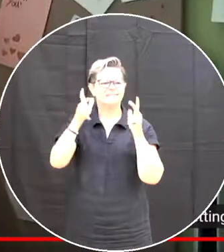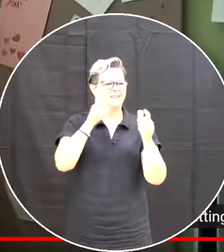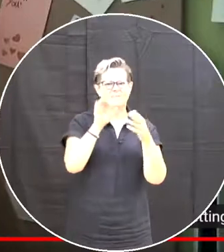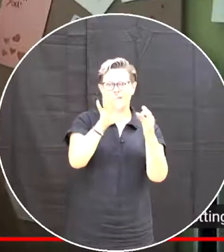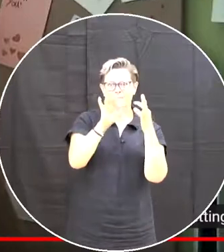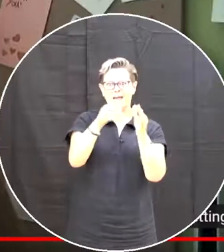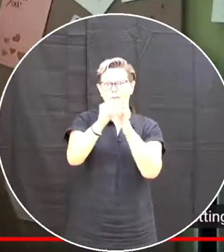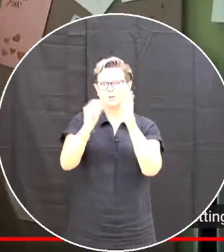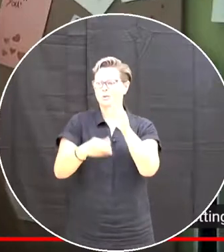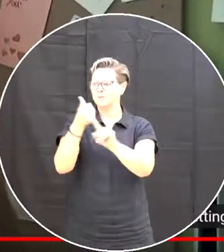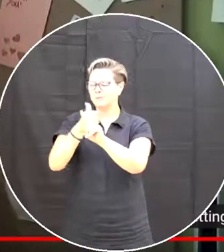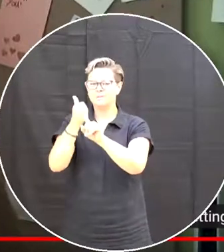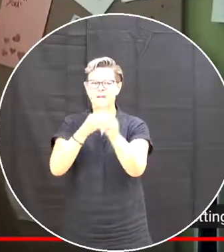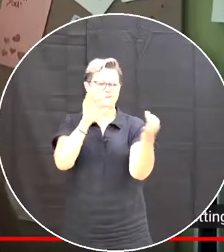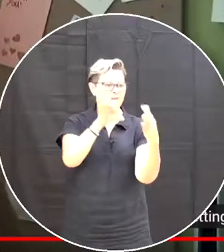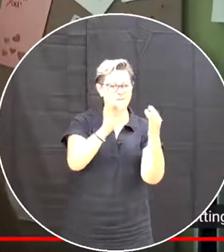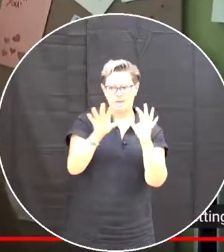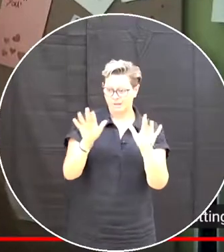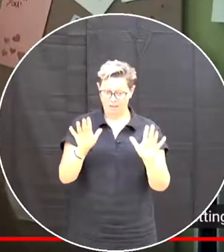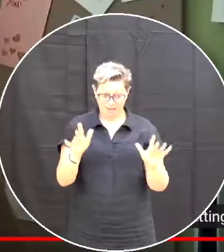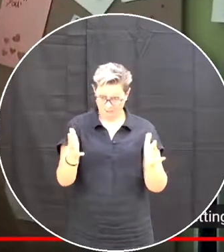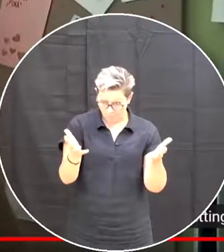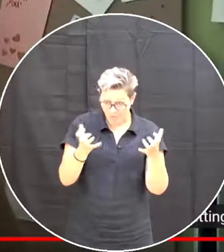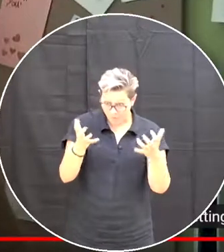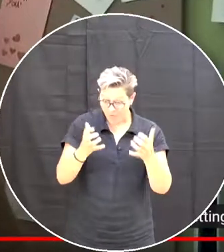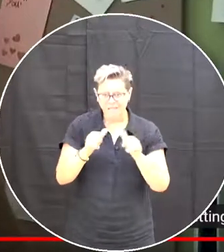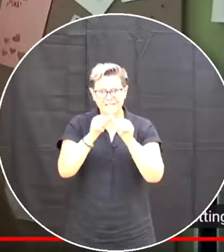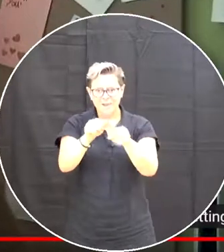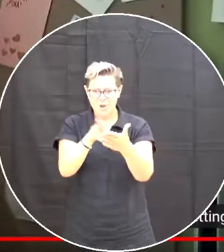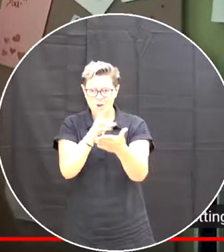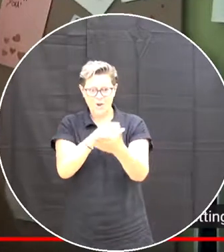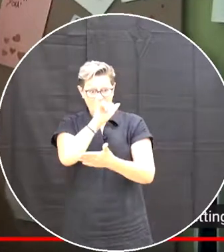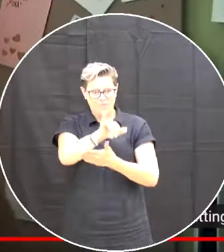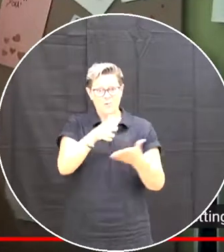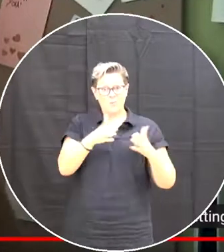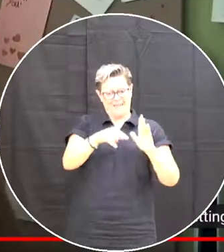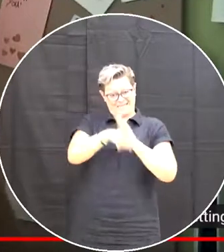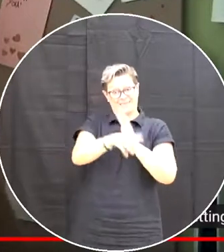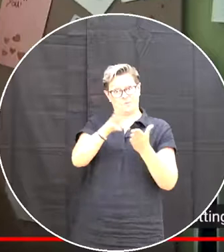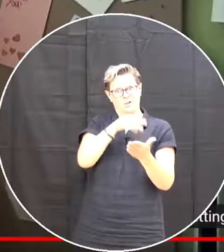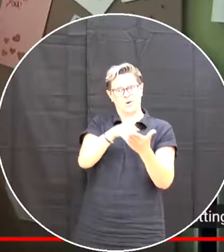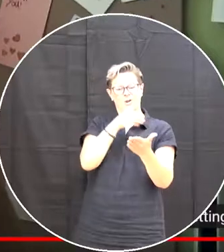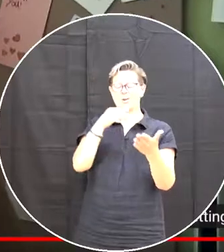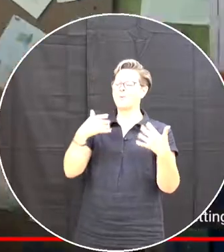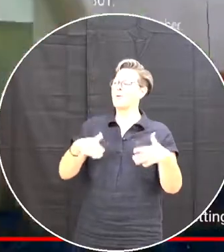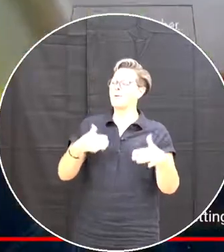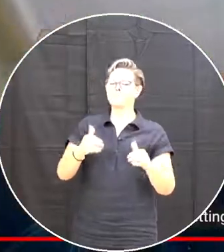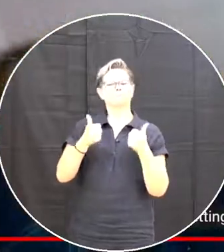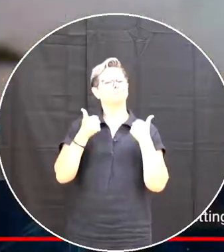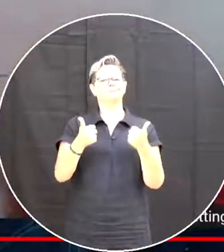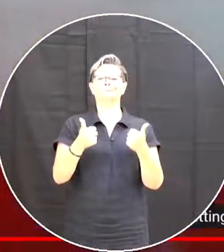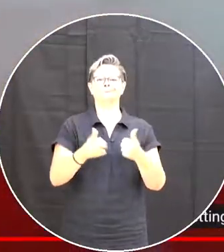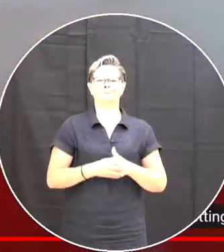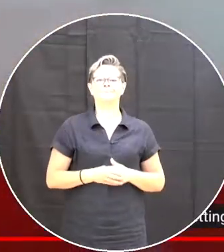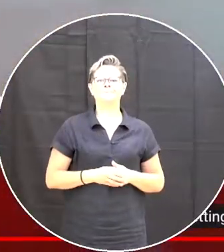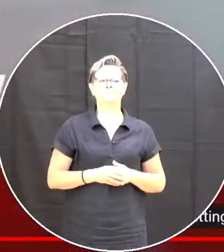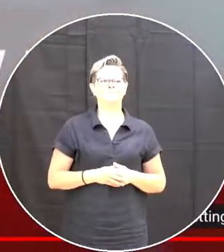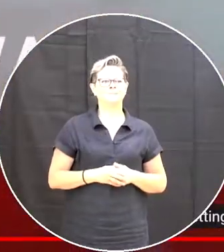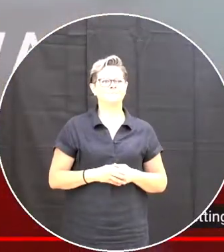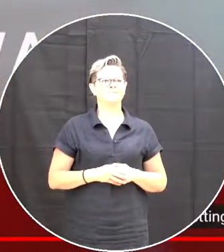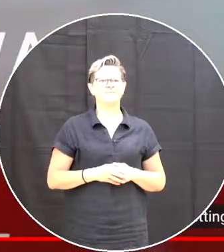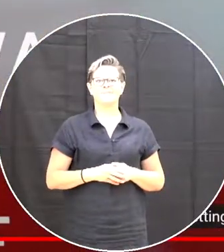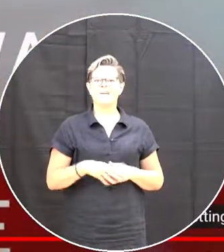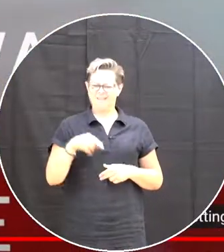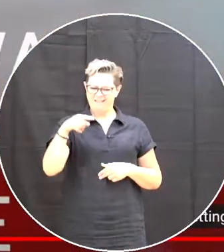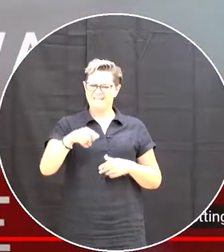I know they too want to And that's That's very Very evident From Everything This is the